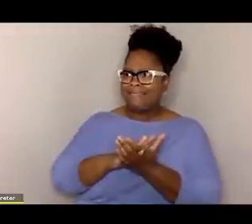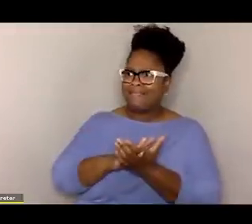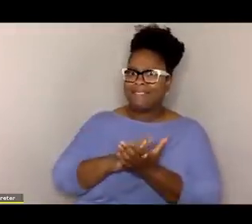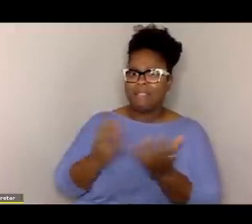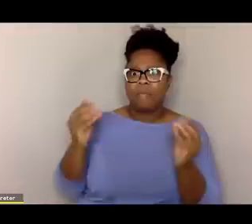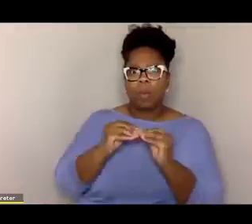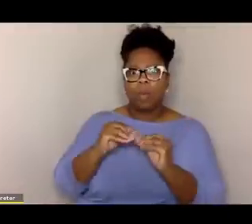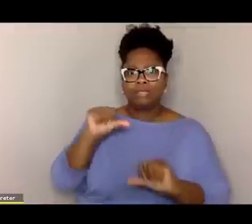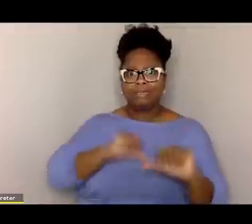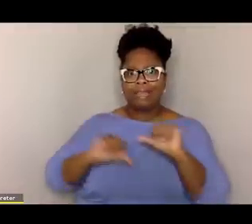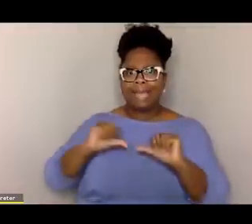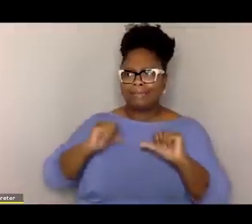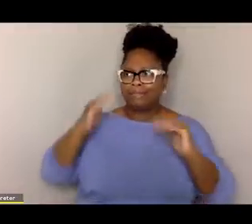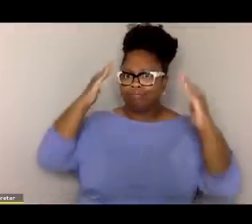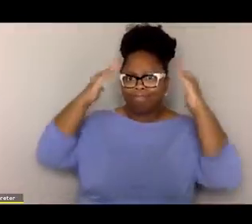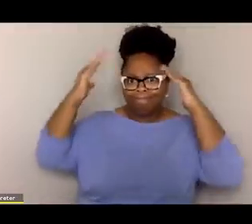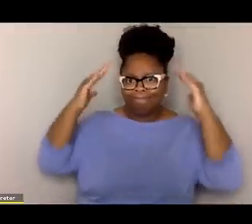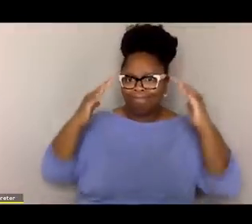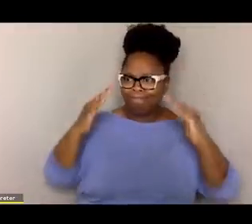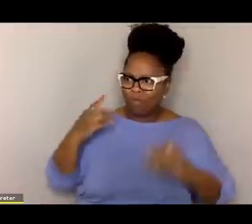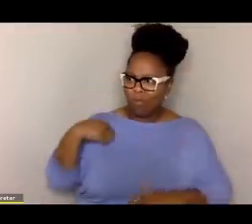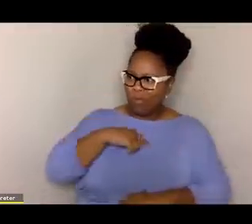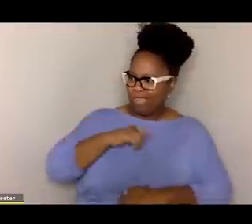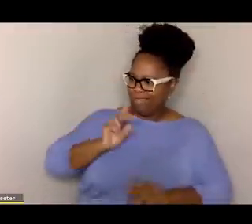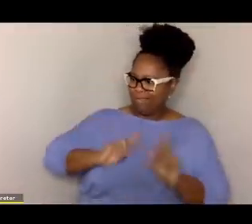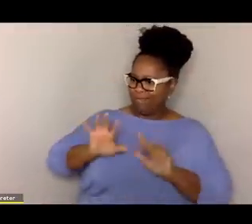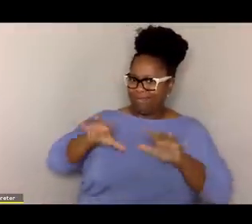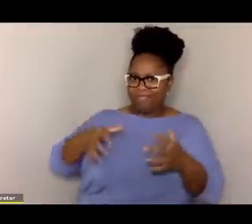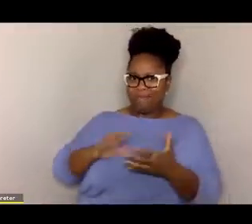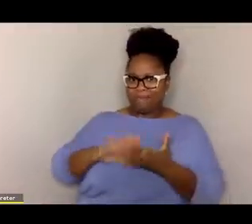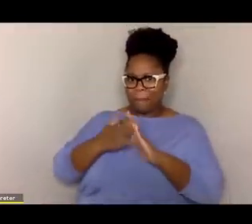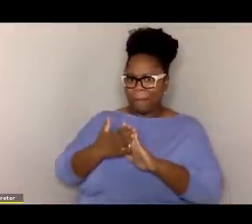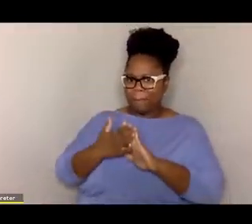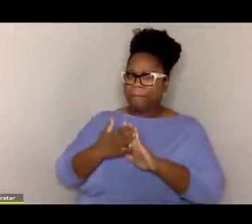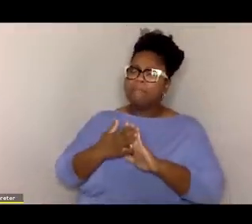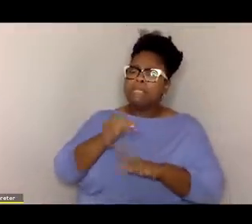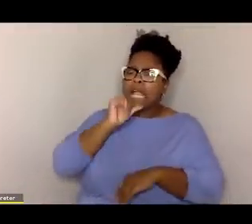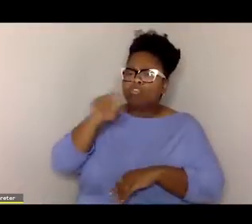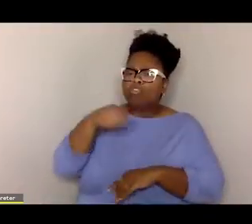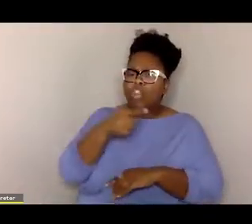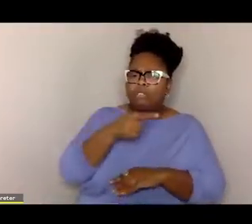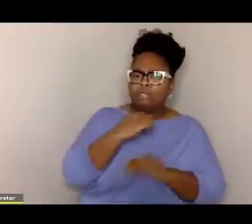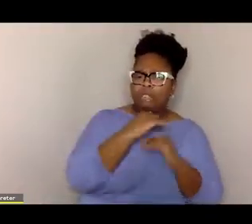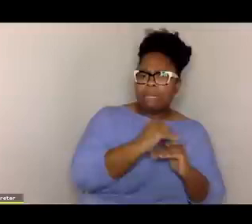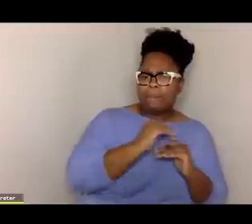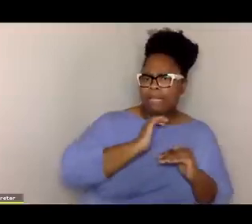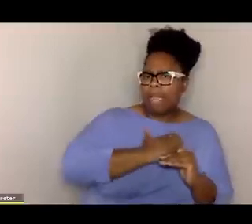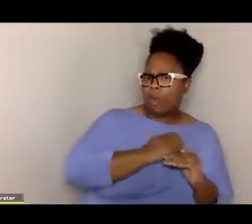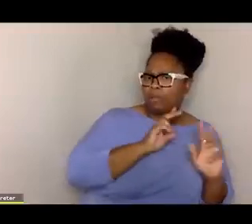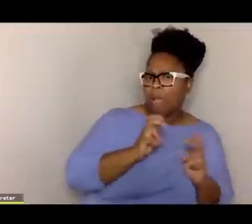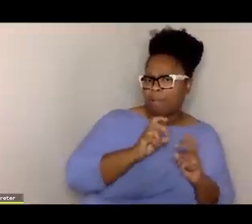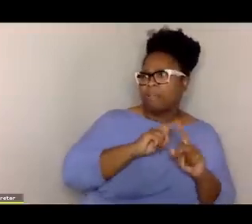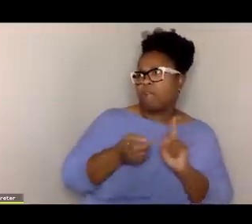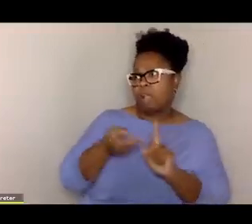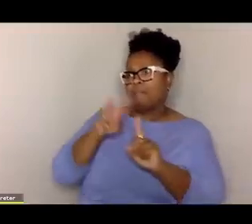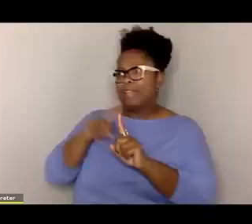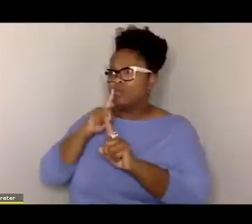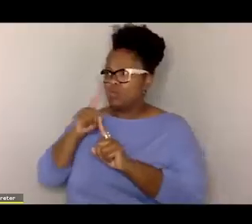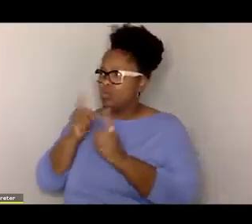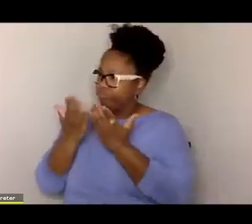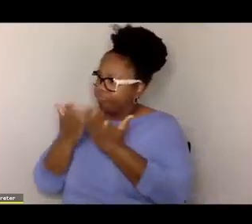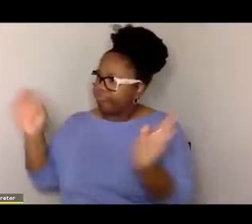that the more science literate our population becomes, not just about what we're talking about, but a